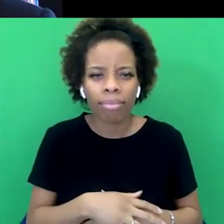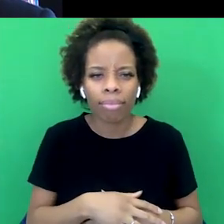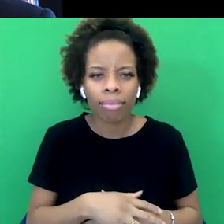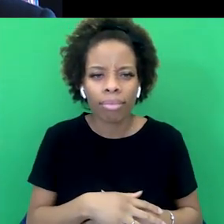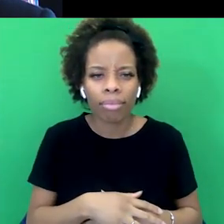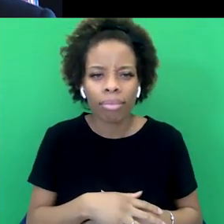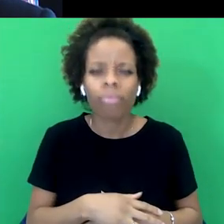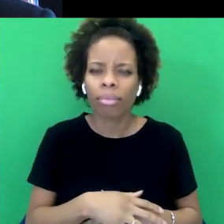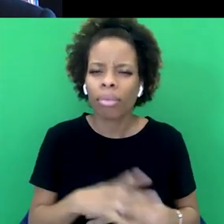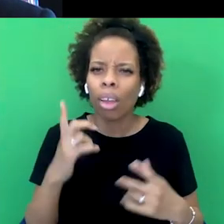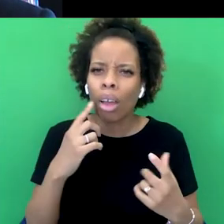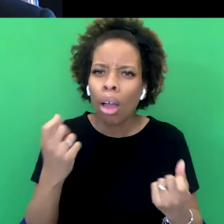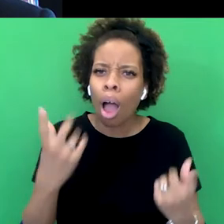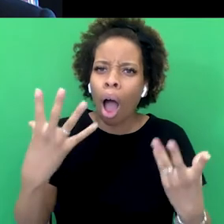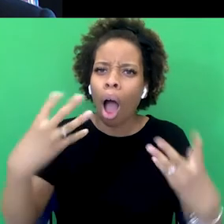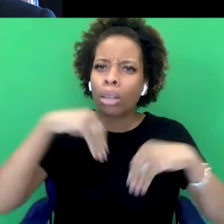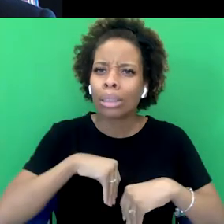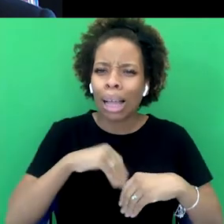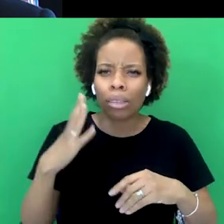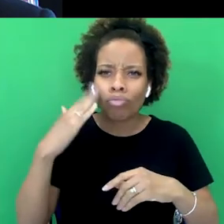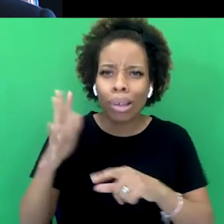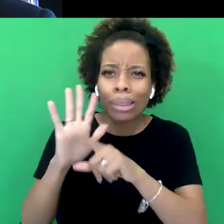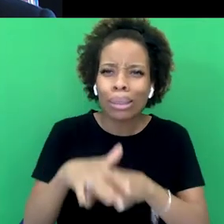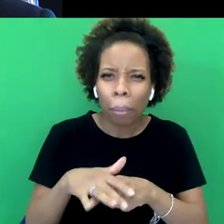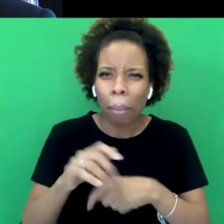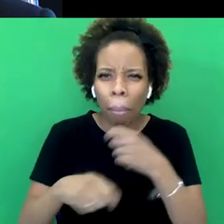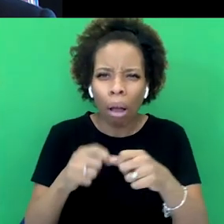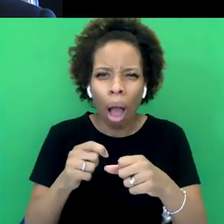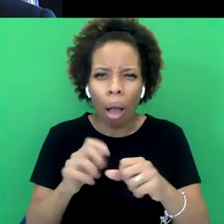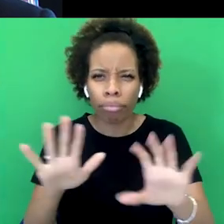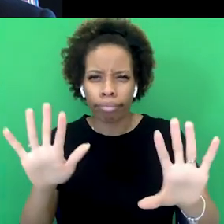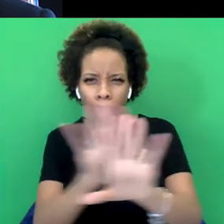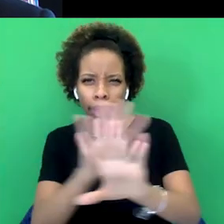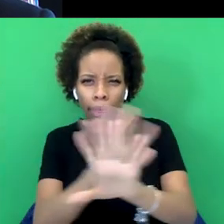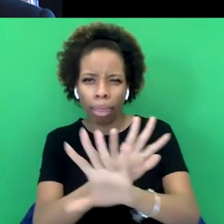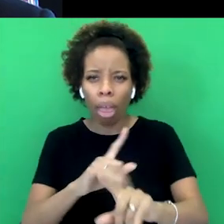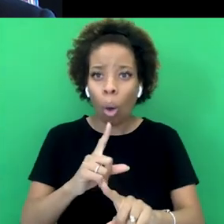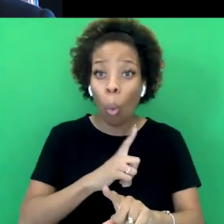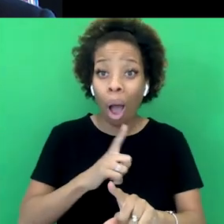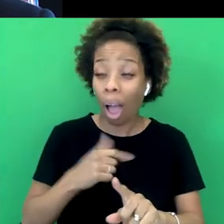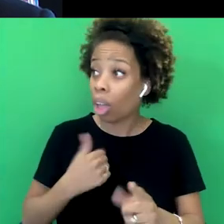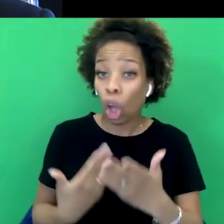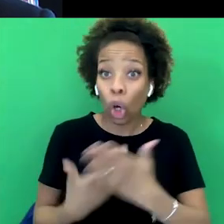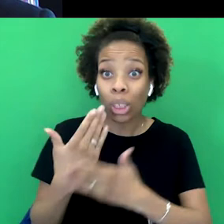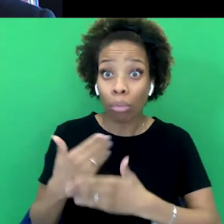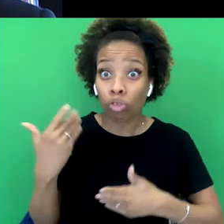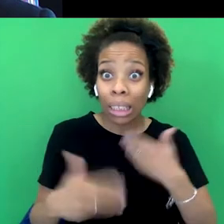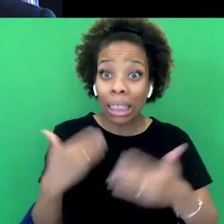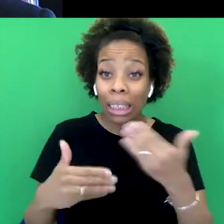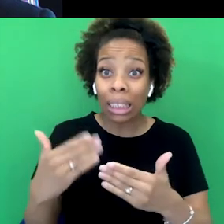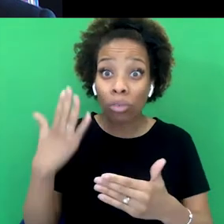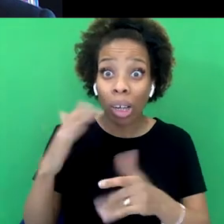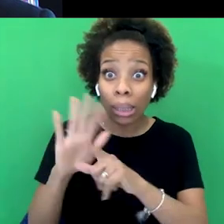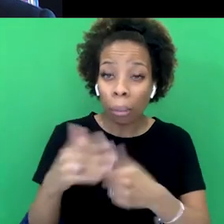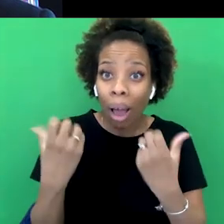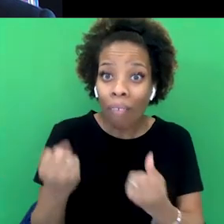or suffocated by the fact that we are dealing with contemporary racism as well? So I think potentially the challenge